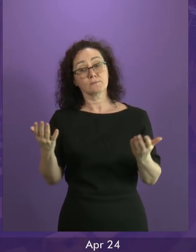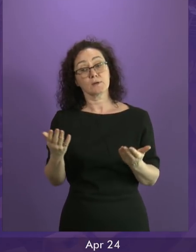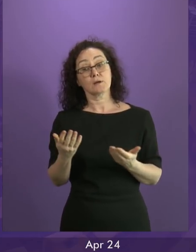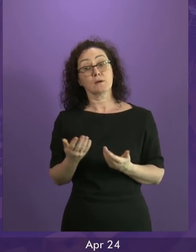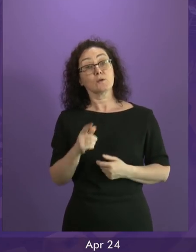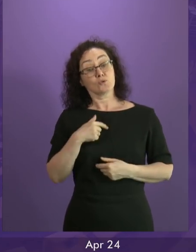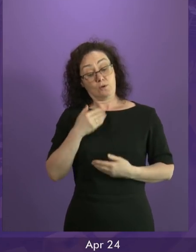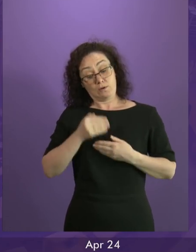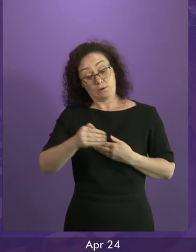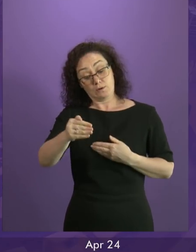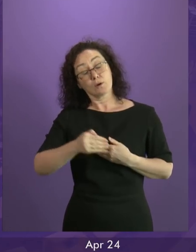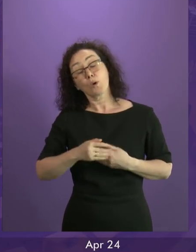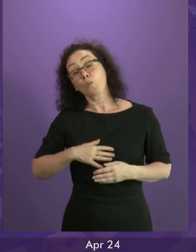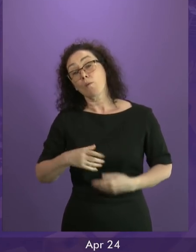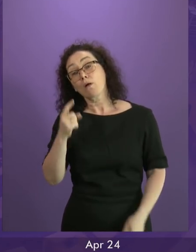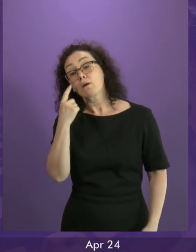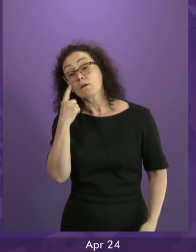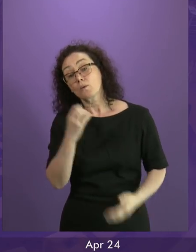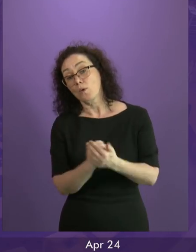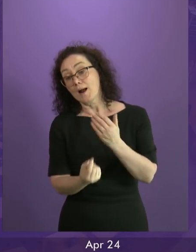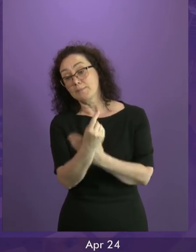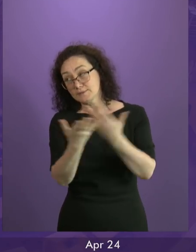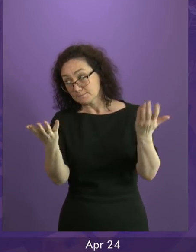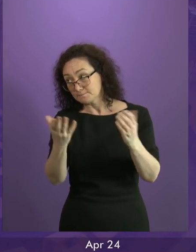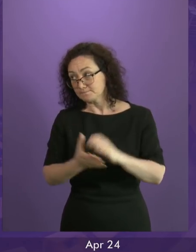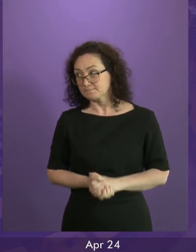whether the other parties in this chamber can rise to that challenge.